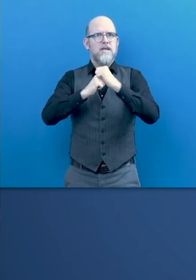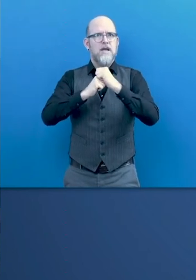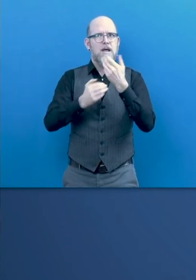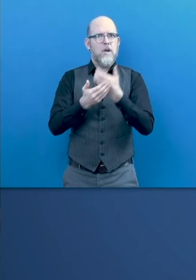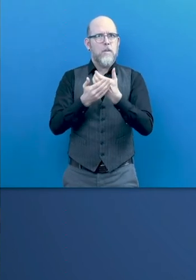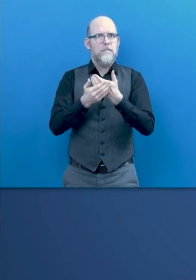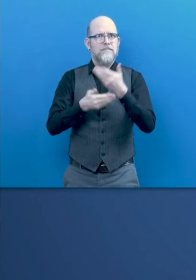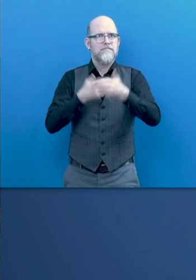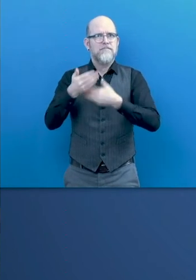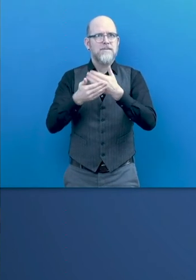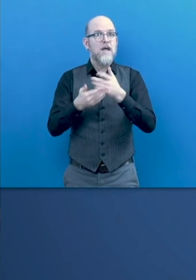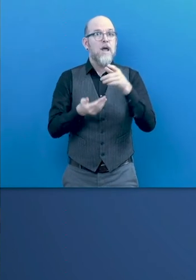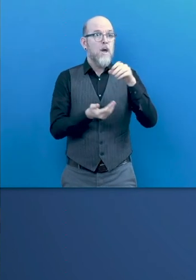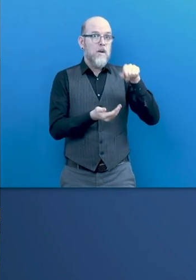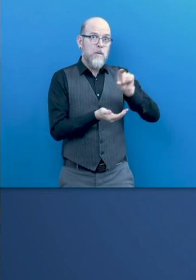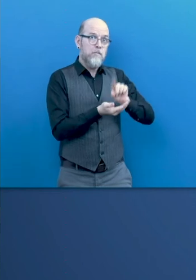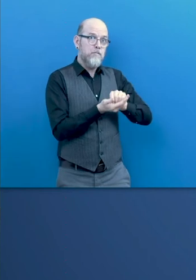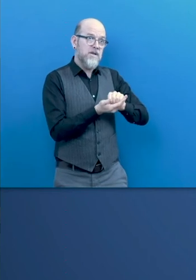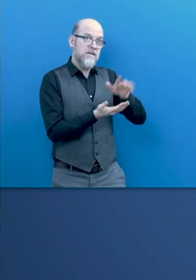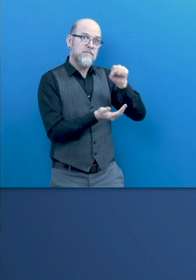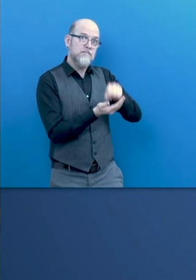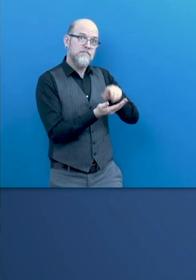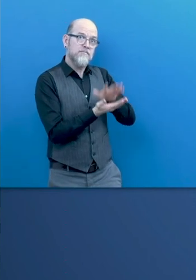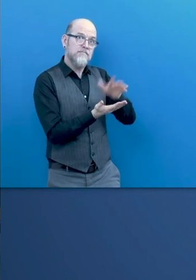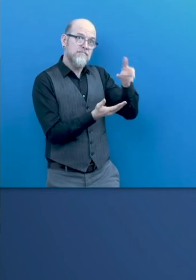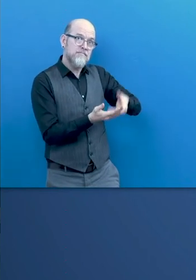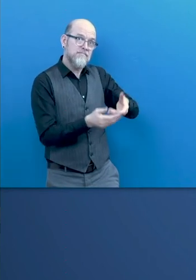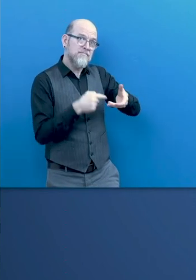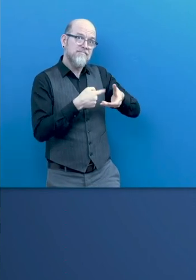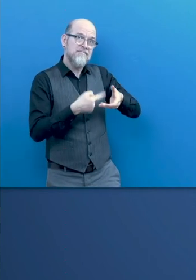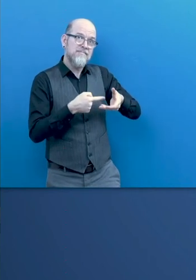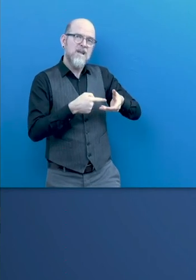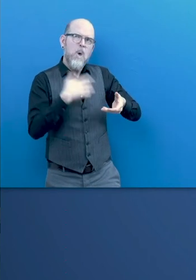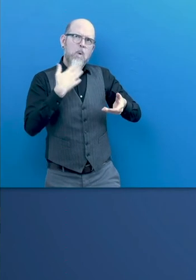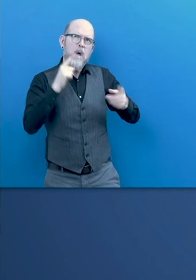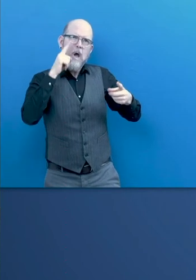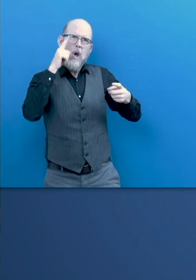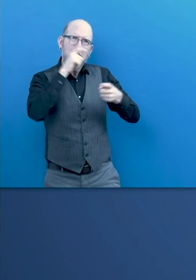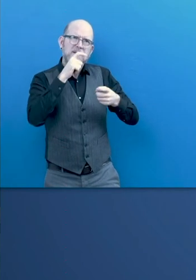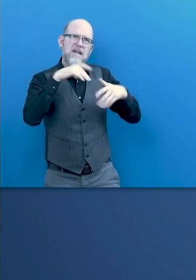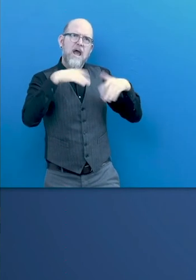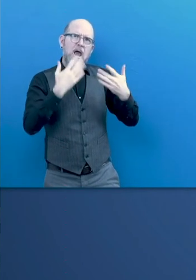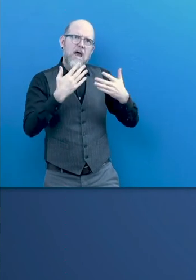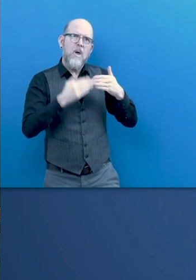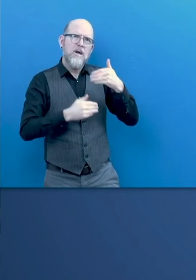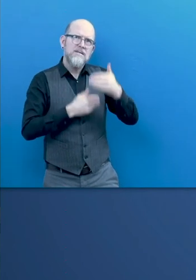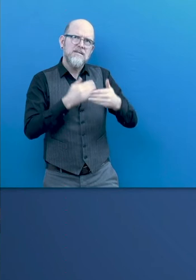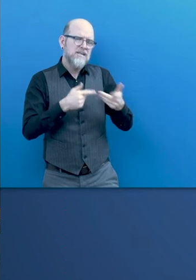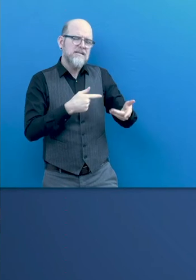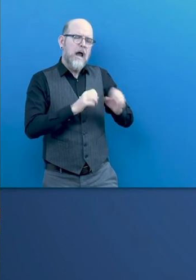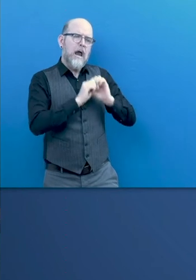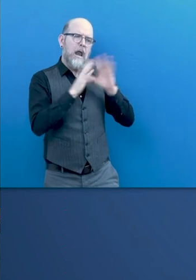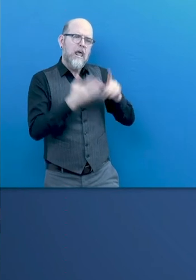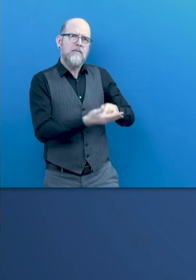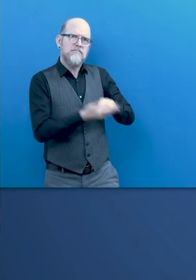employment. For example, even if you look at the recommendations, they cover recommendations for public authorities, academia, social